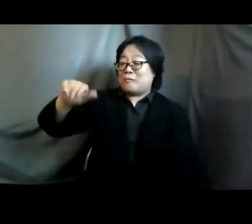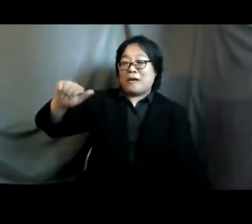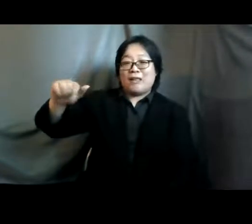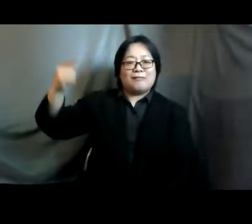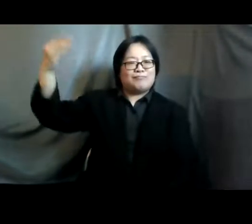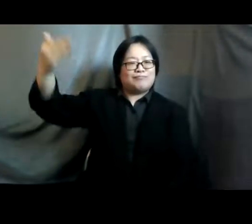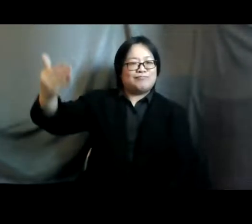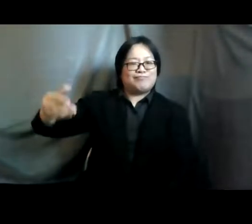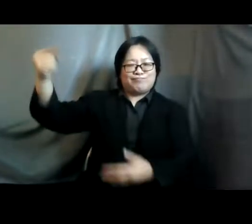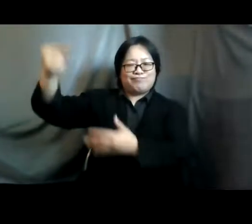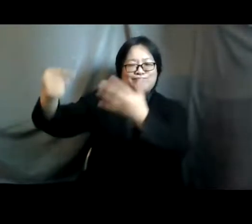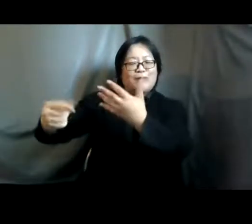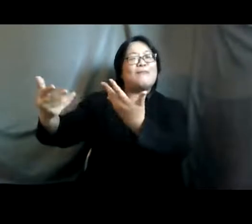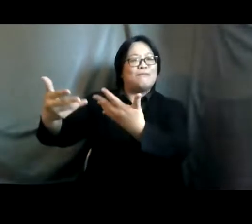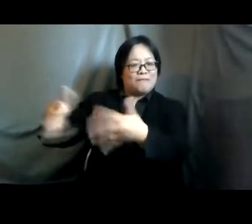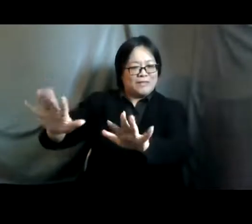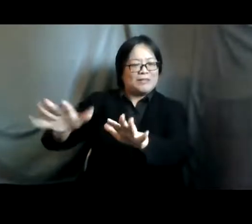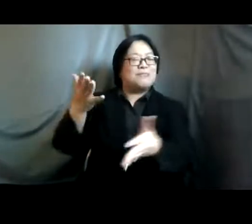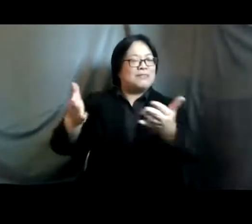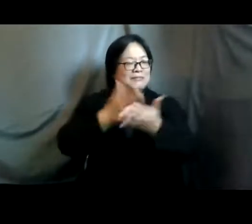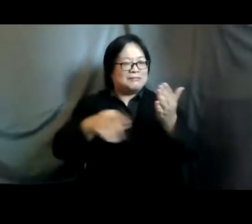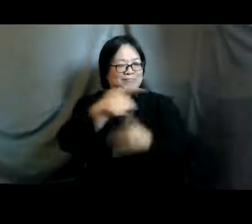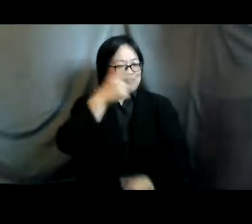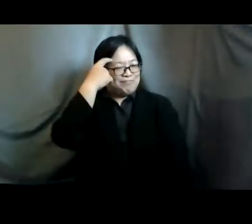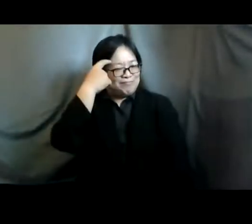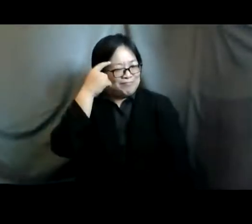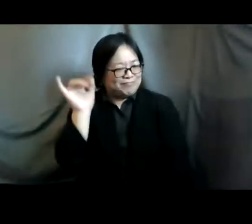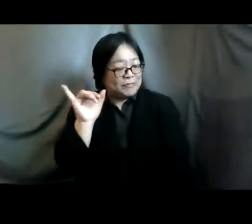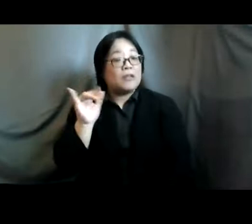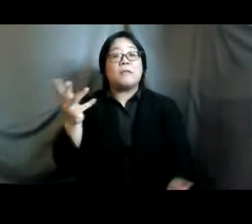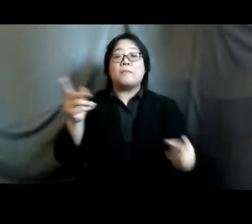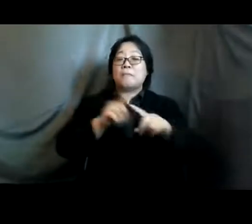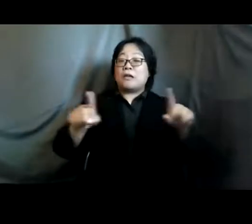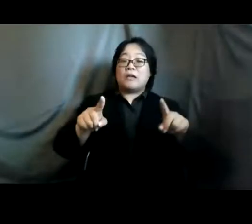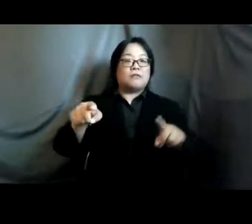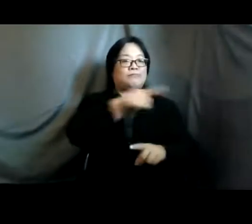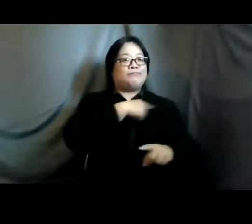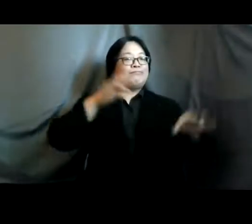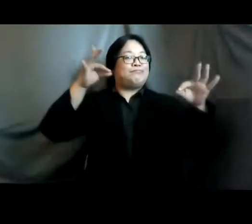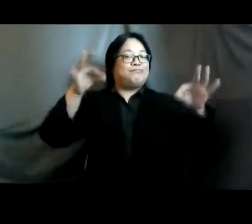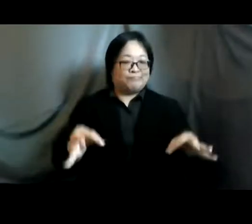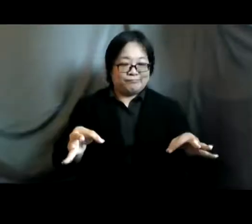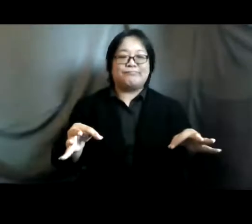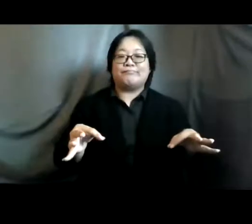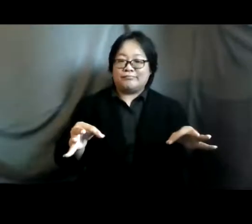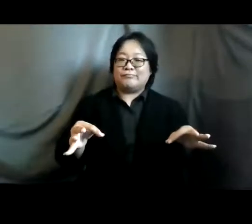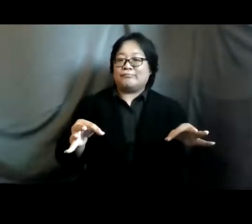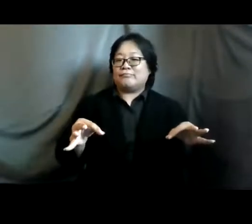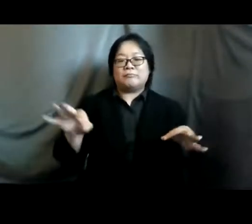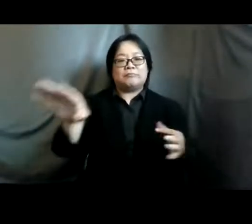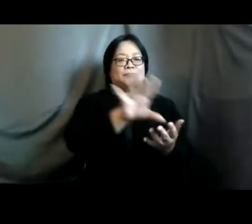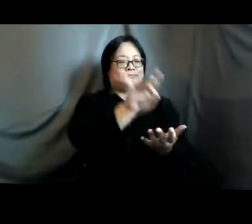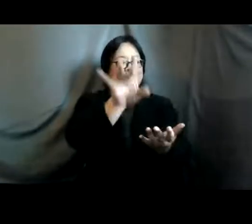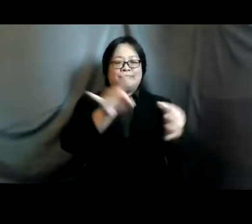have already been thinking about but the power to make choices on one's fertility is so important